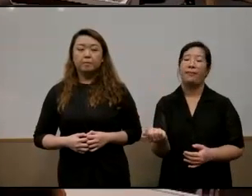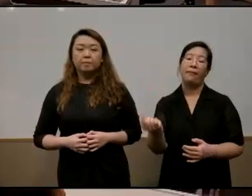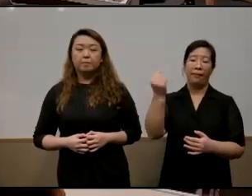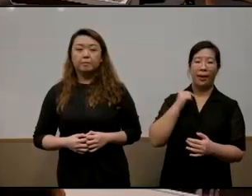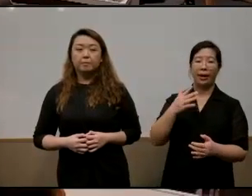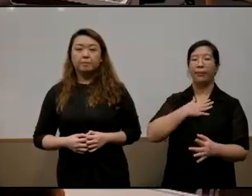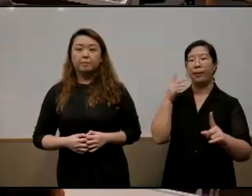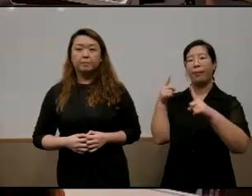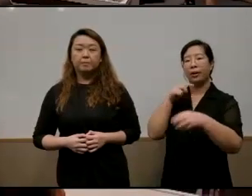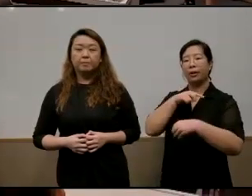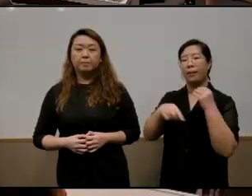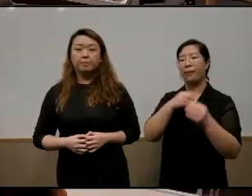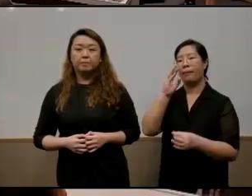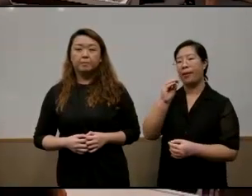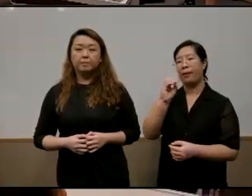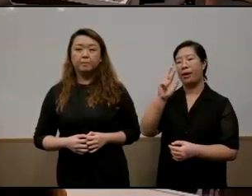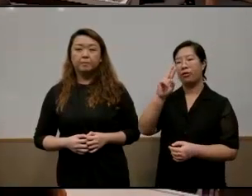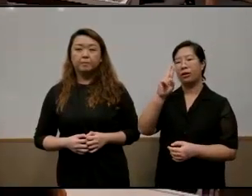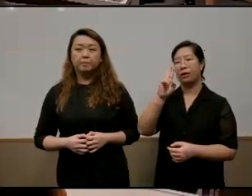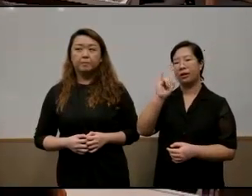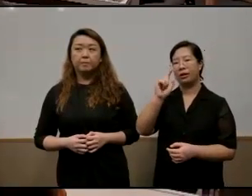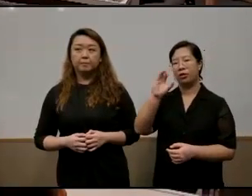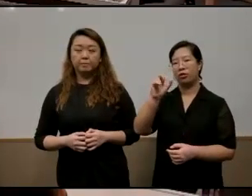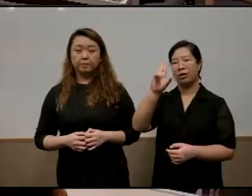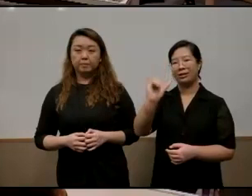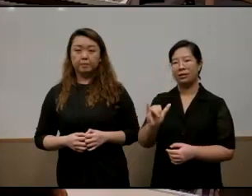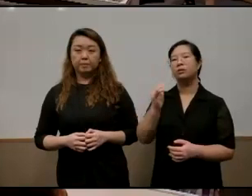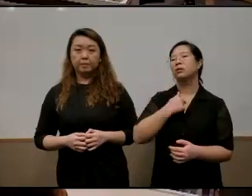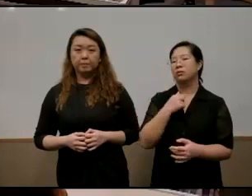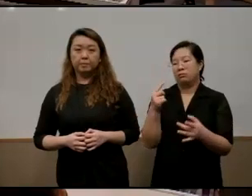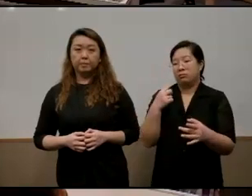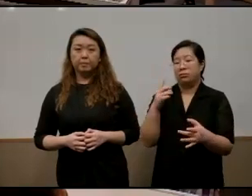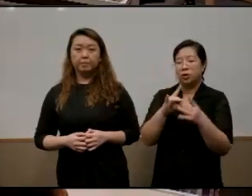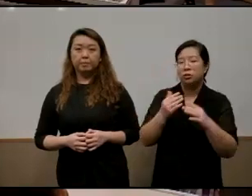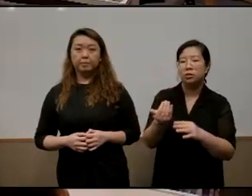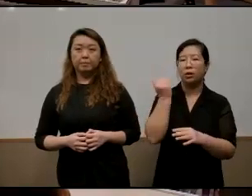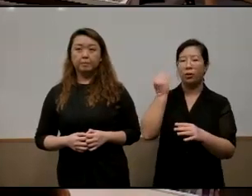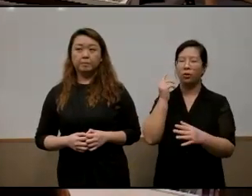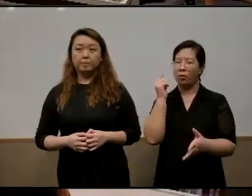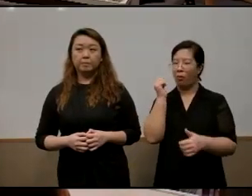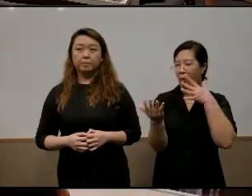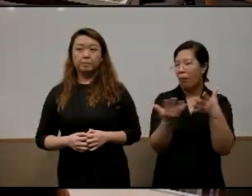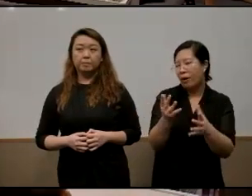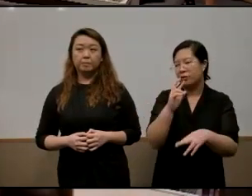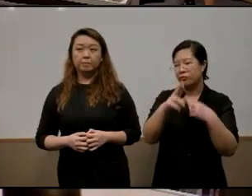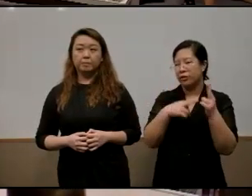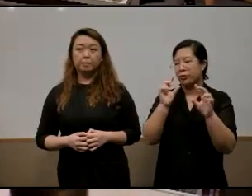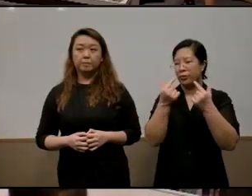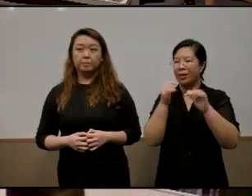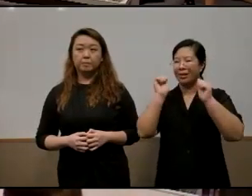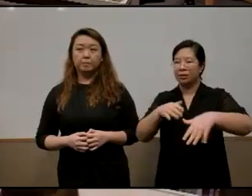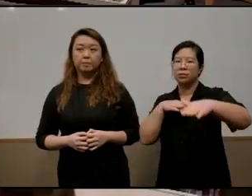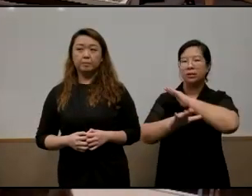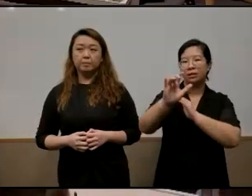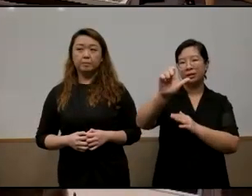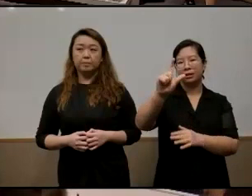about meritocracy and we need as i mentioned just now who and what racial groups are making into elite schools and our two